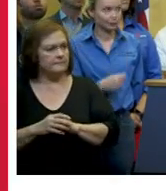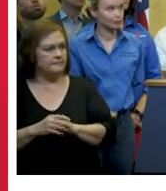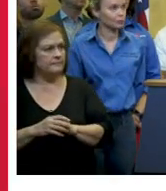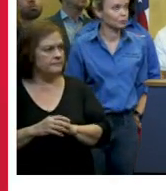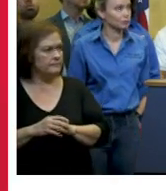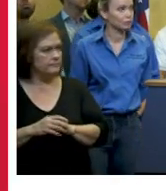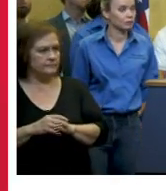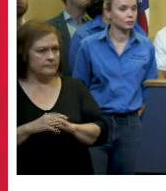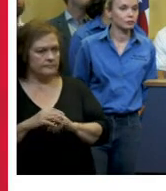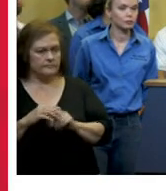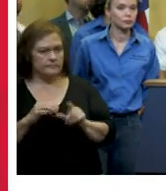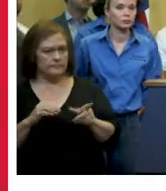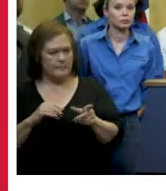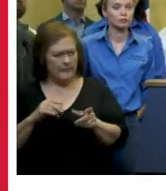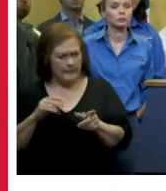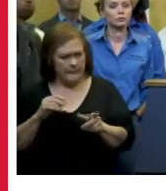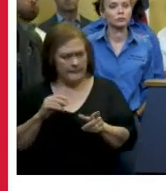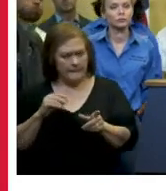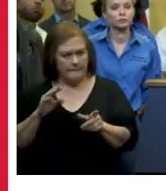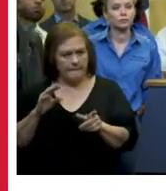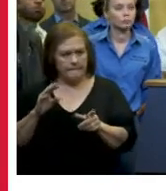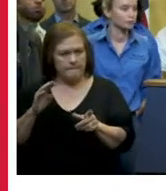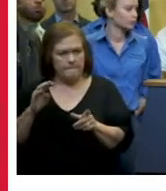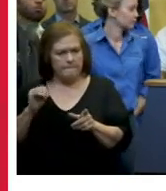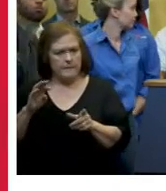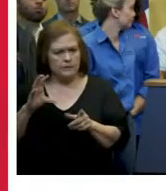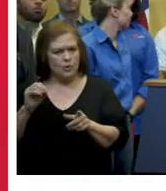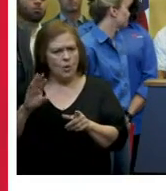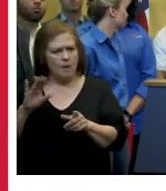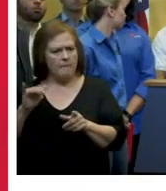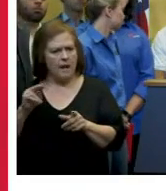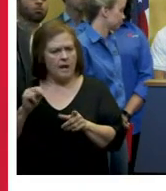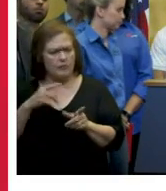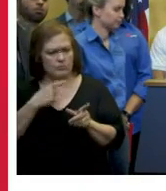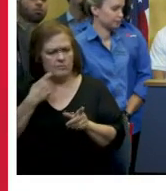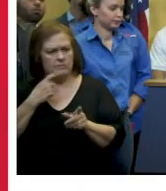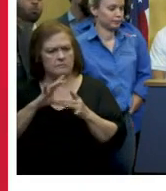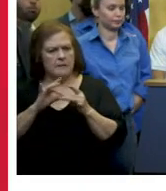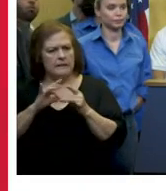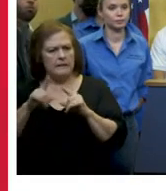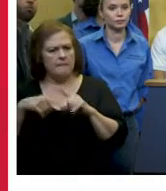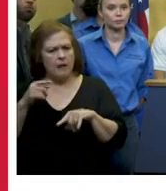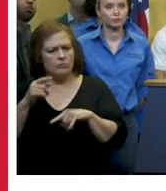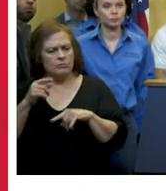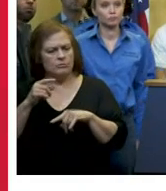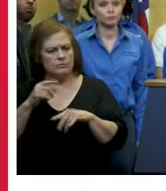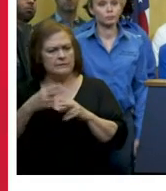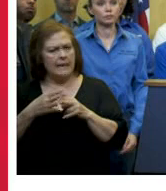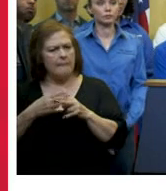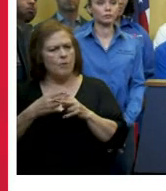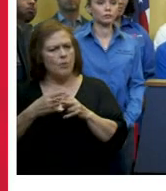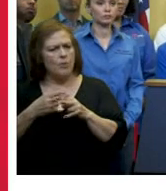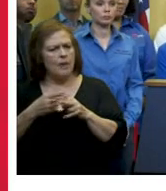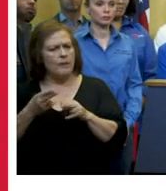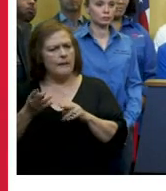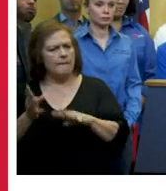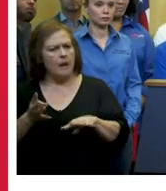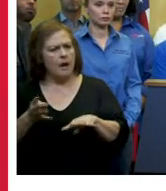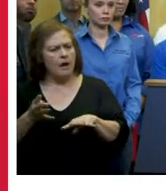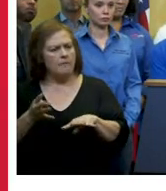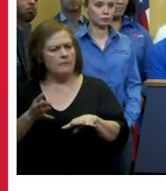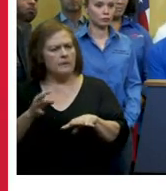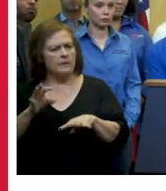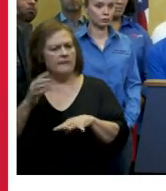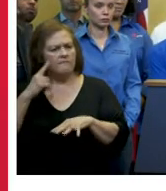williams the new orleans advocate uh this question is for mr corban yesterday you spoke about the temporary pump that was brought in to assist at the